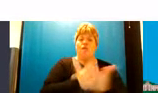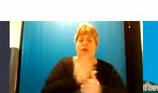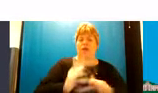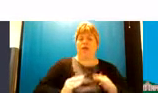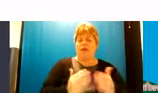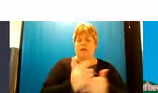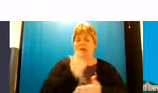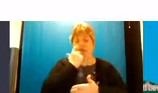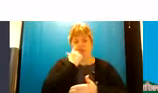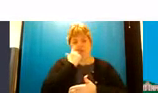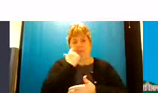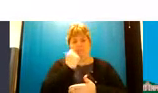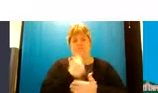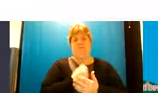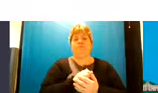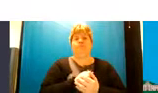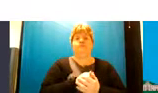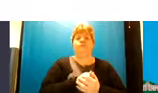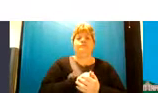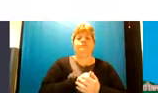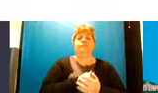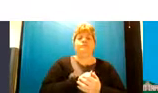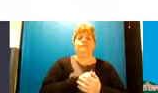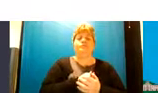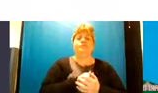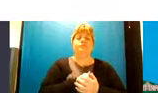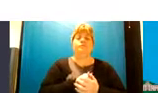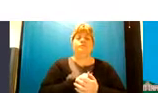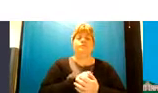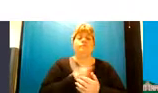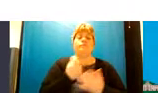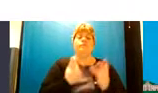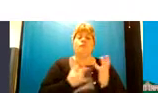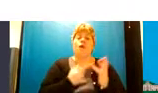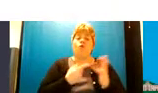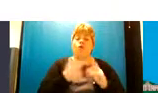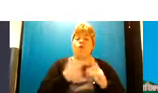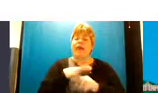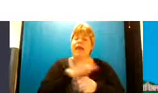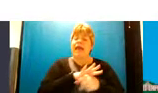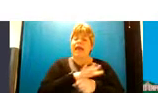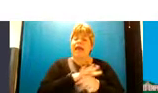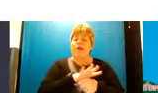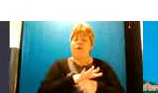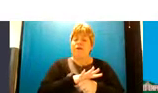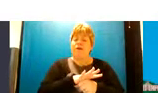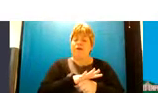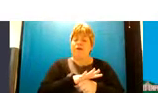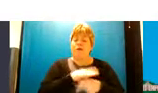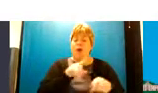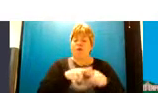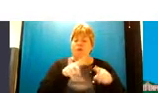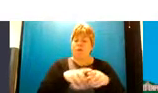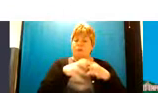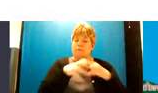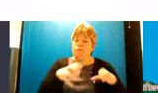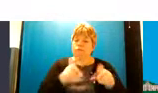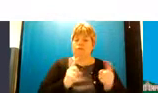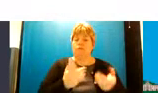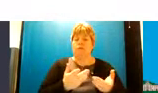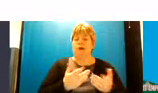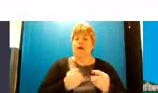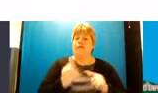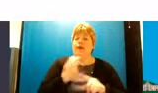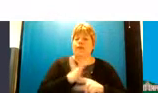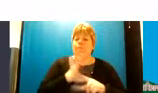so um the some of the other key key areas that we're building on as part of the model are that the